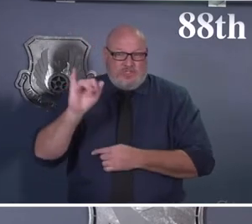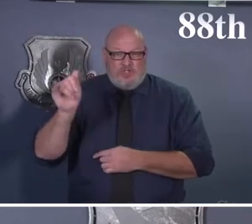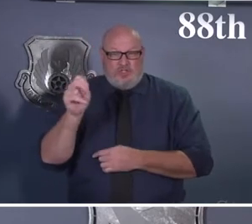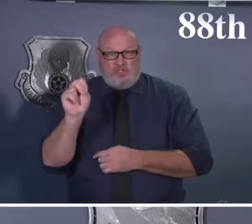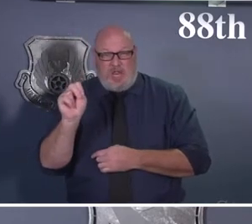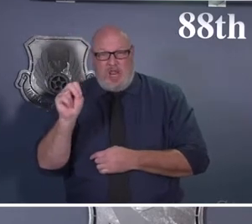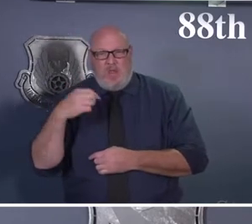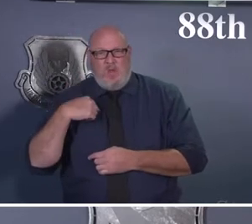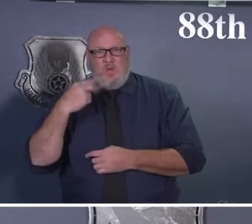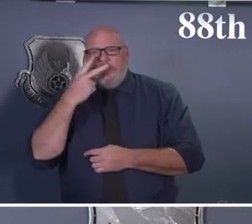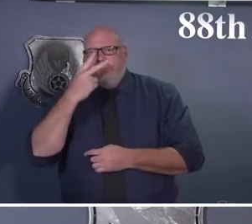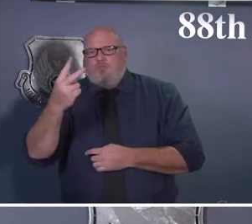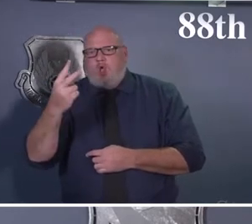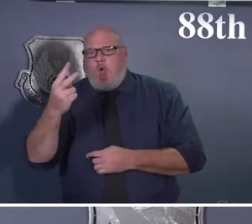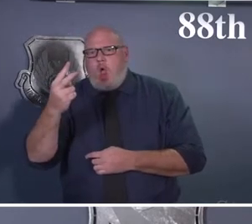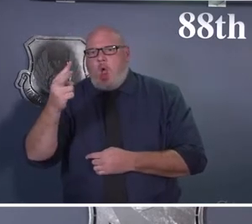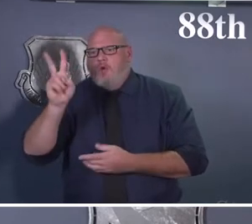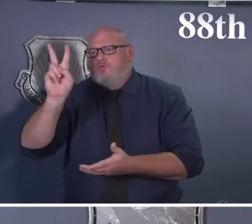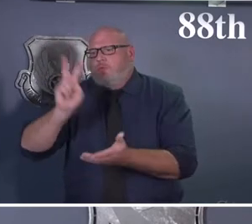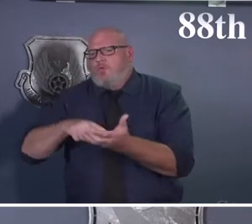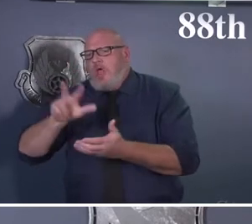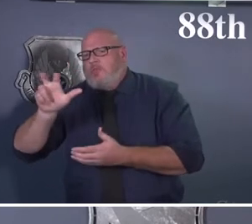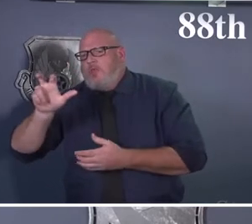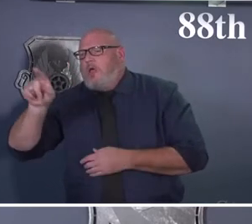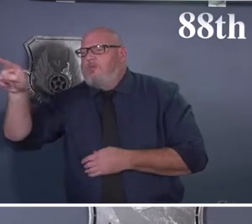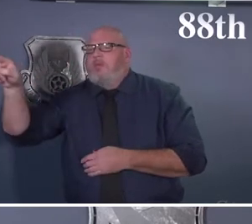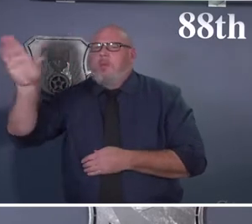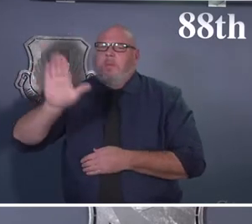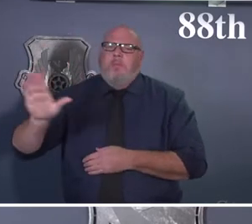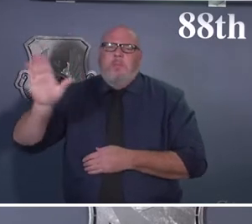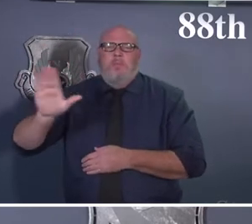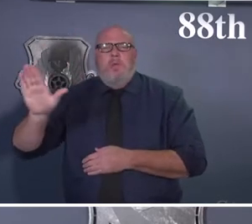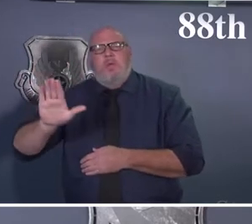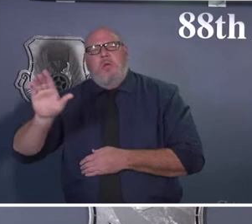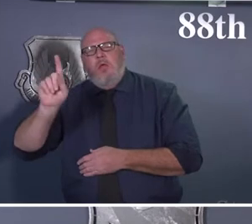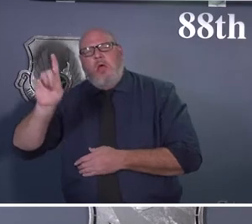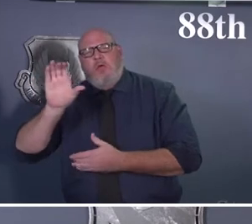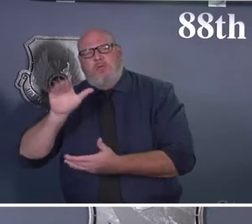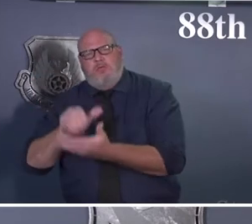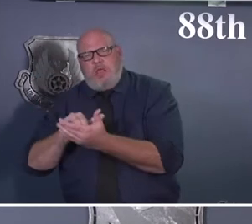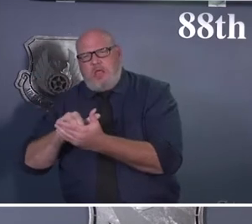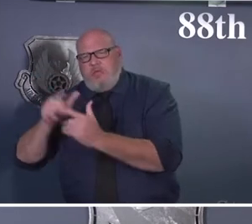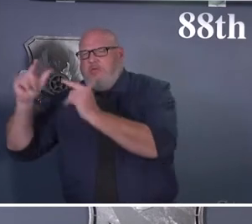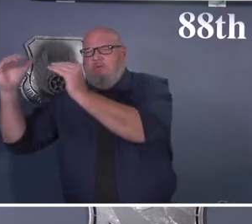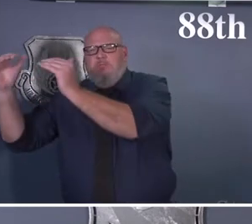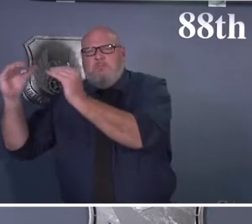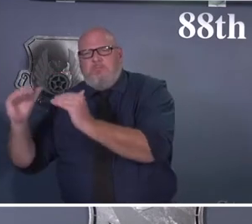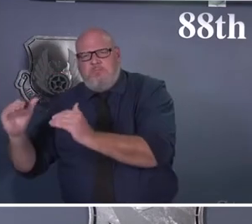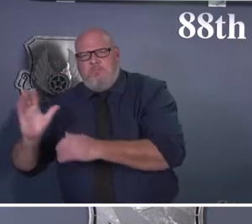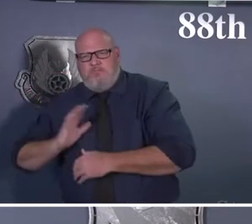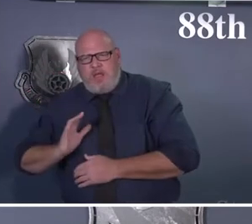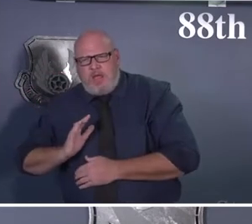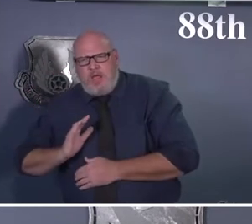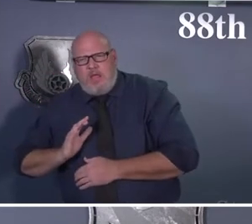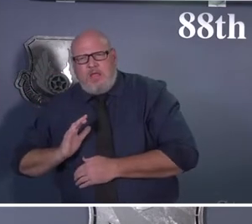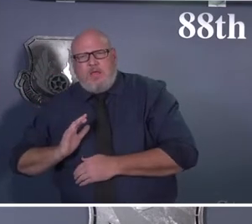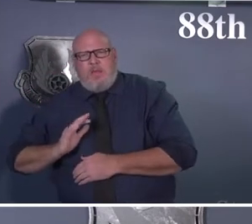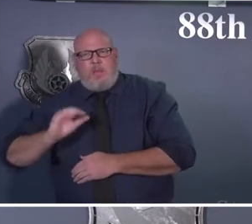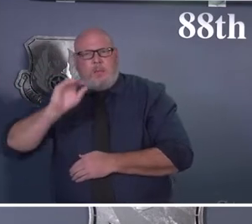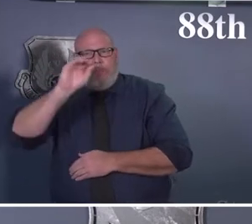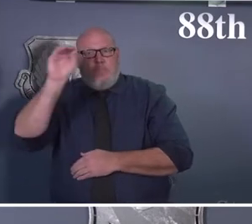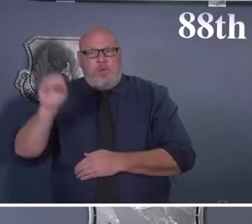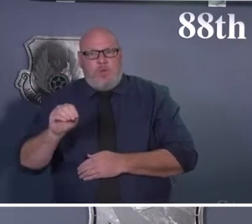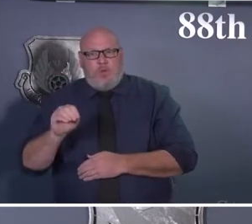2,300 cases per 100,000. That's significant. As a matter of fact, percent positivity, we were seeing in the ranges of